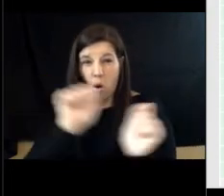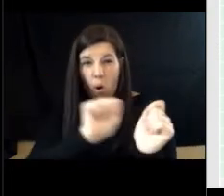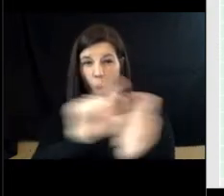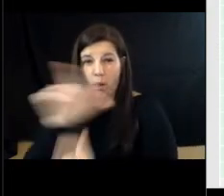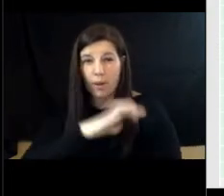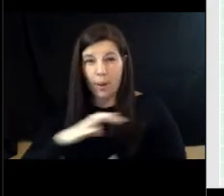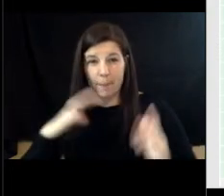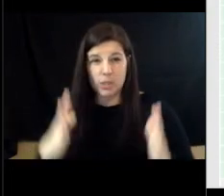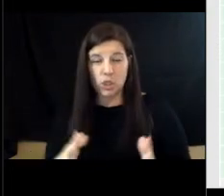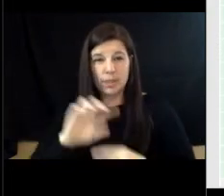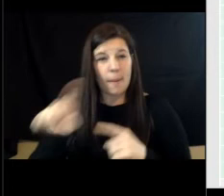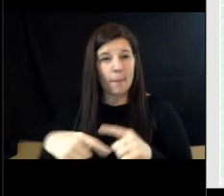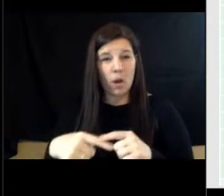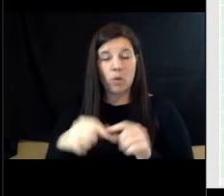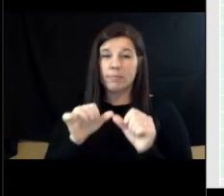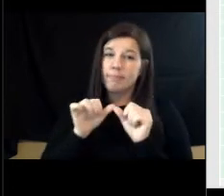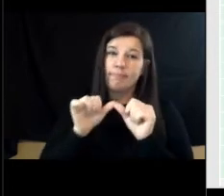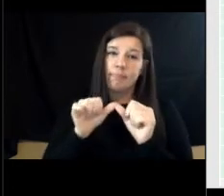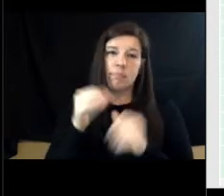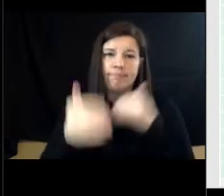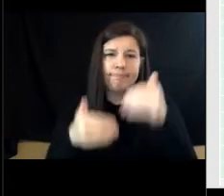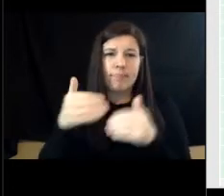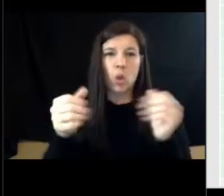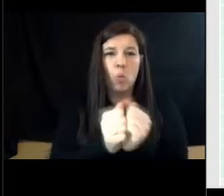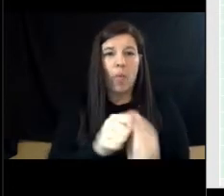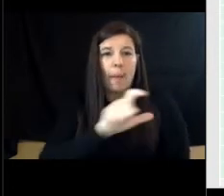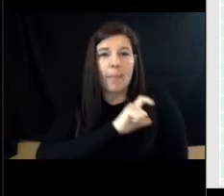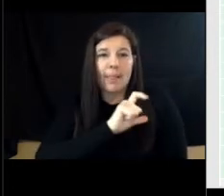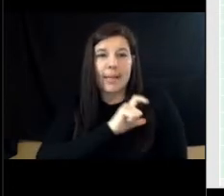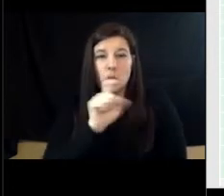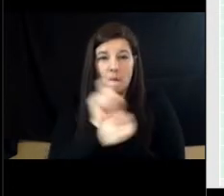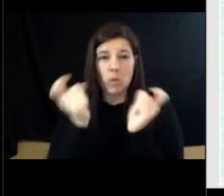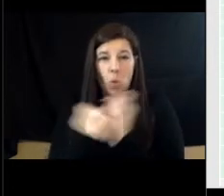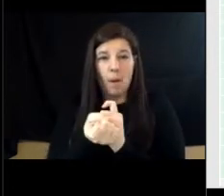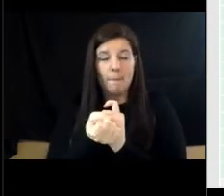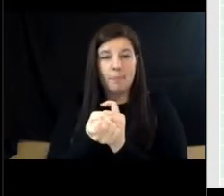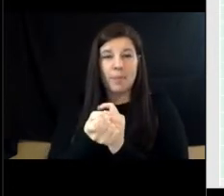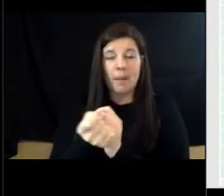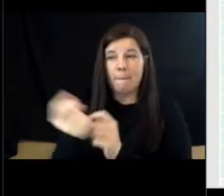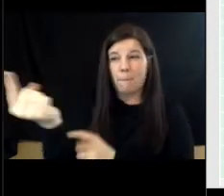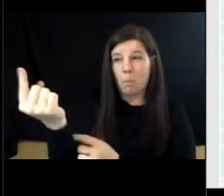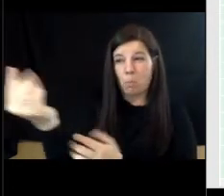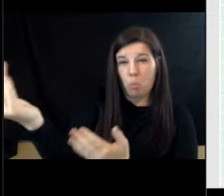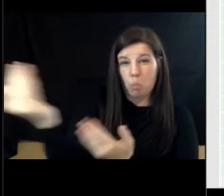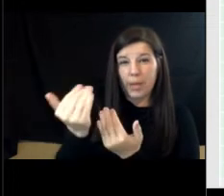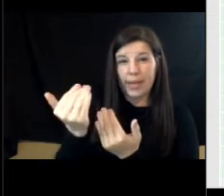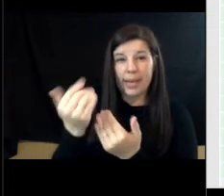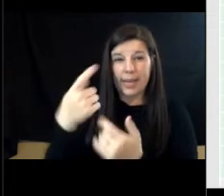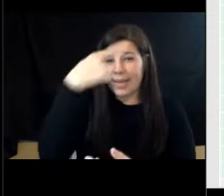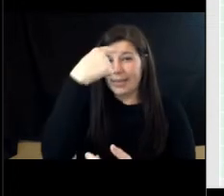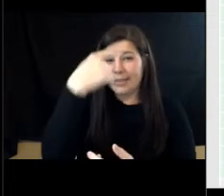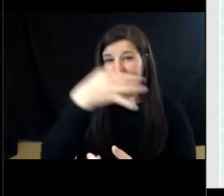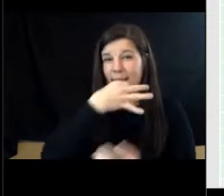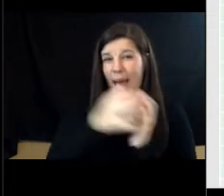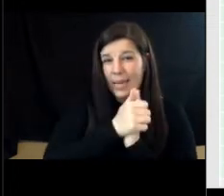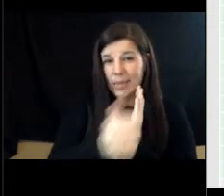moving forward with police reform bringing in an expert and still I